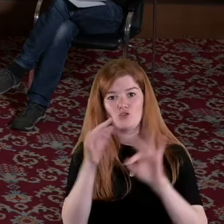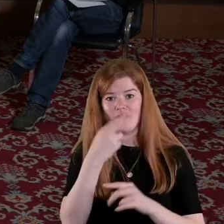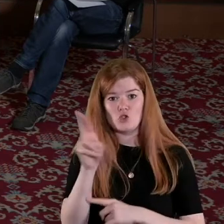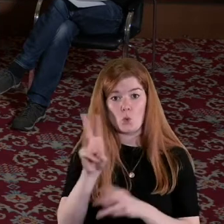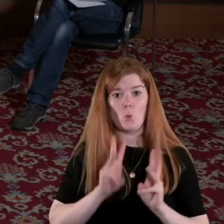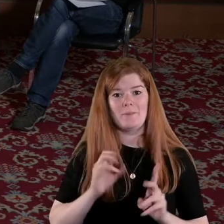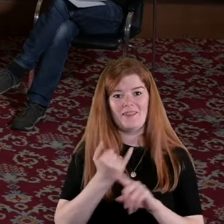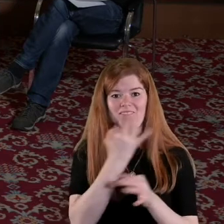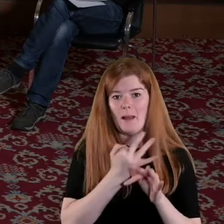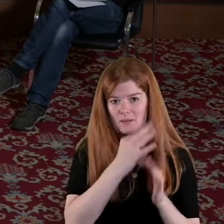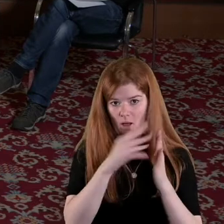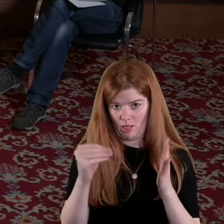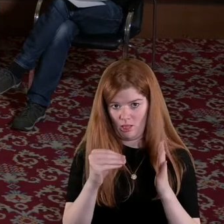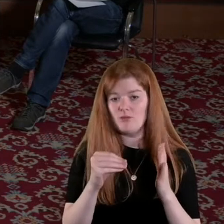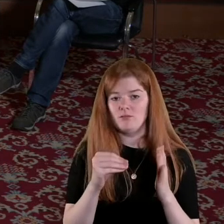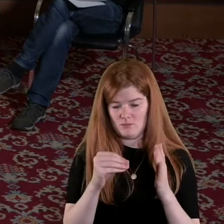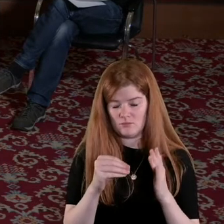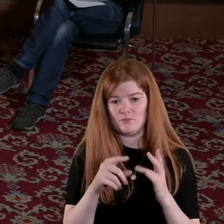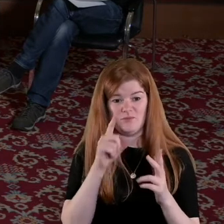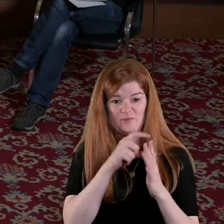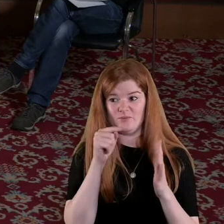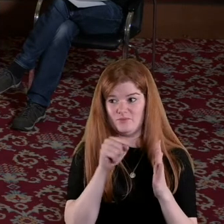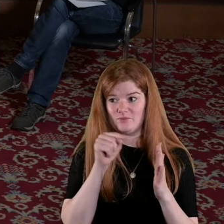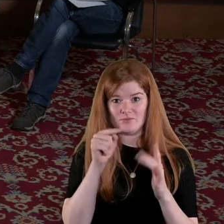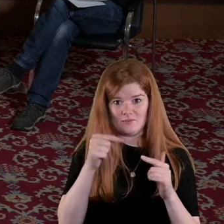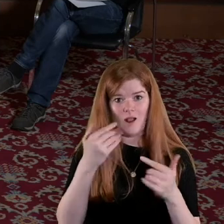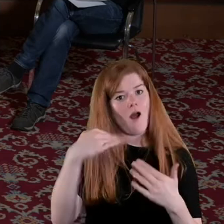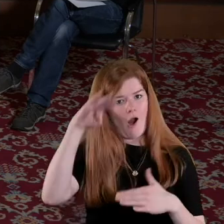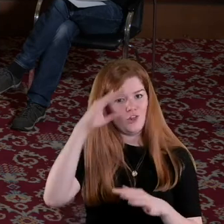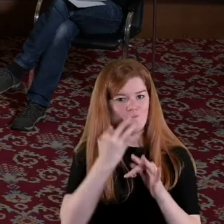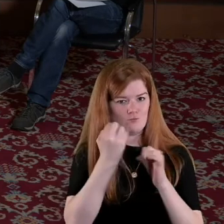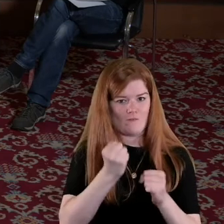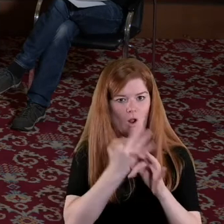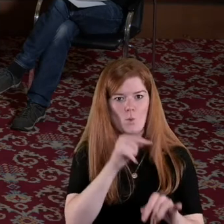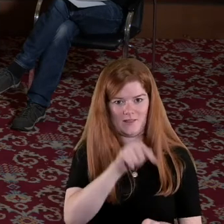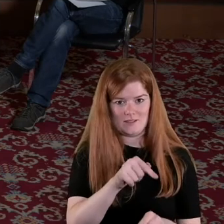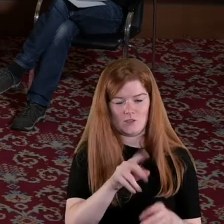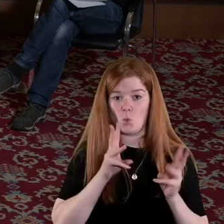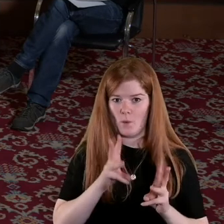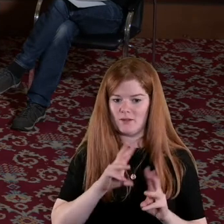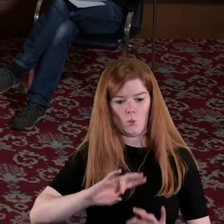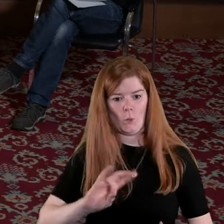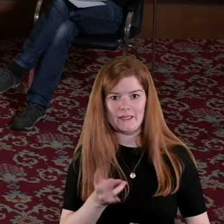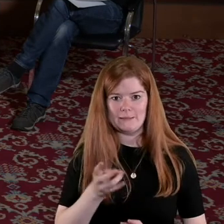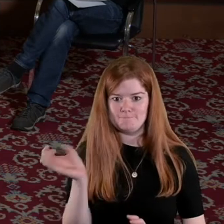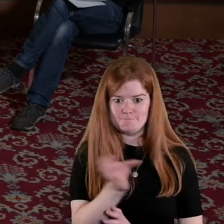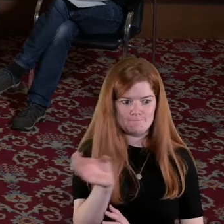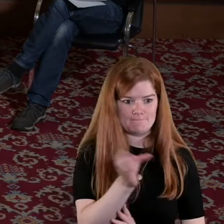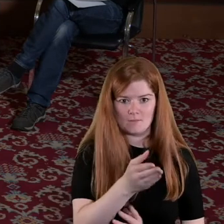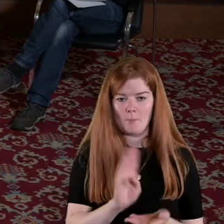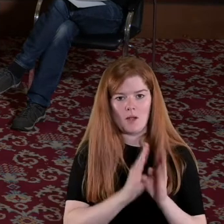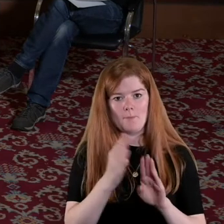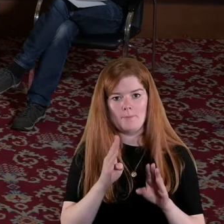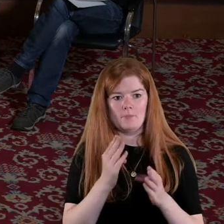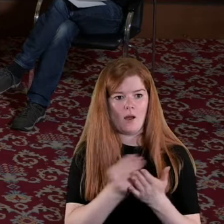in the family model and this is Ireland follows this women very quickly become part of the